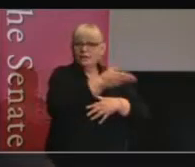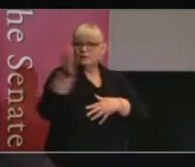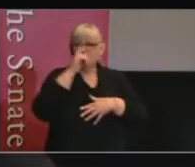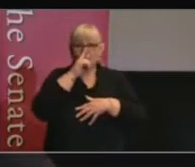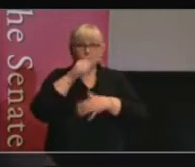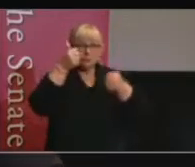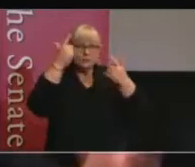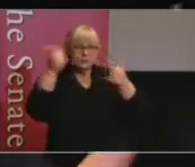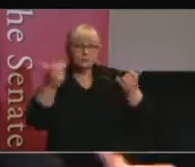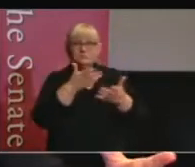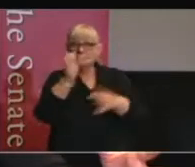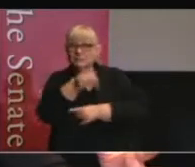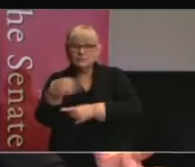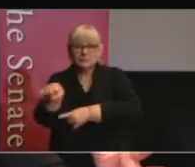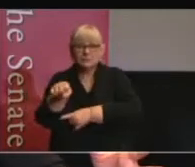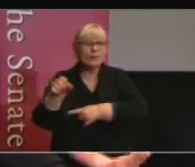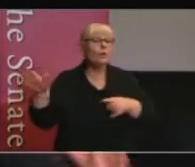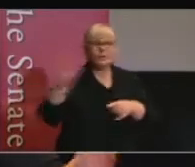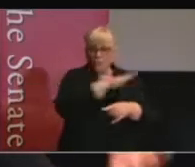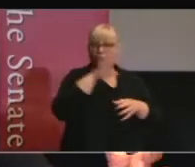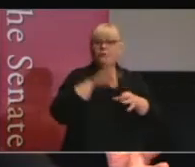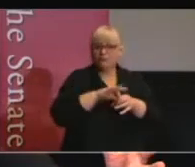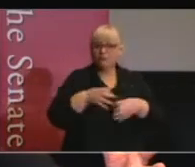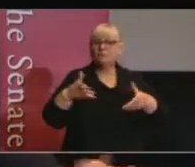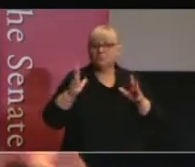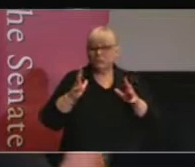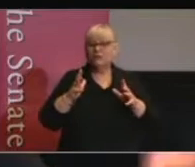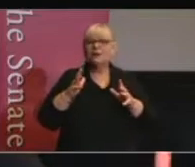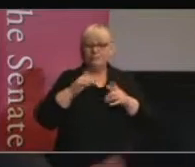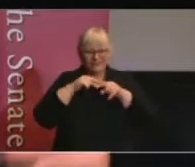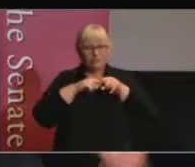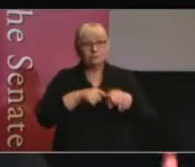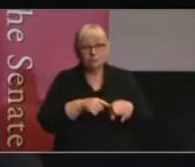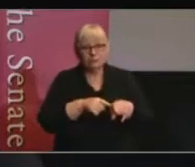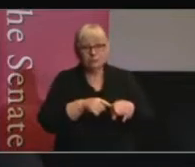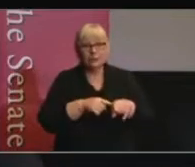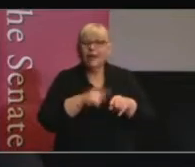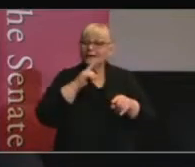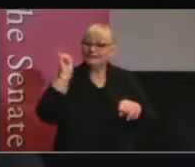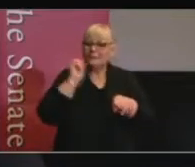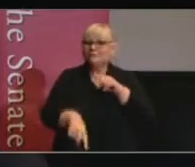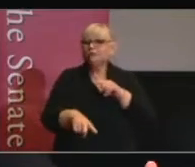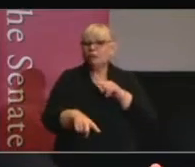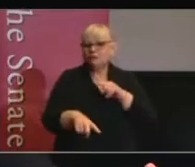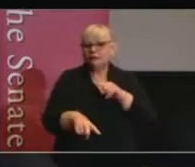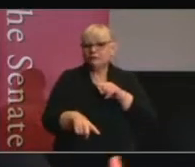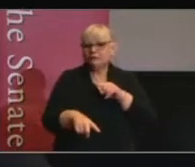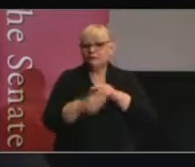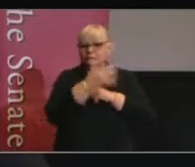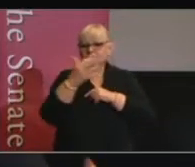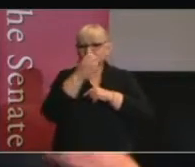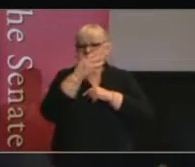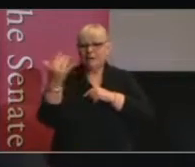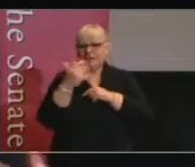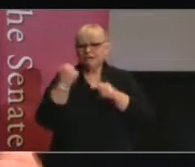Yes or no? Everyone votes. It's binary. It's potentially majoritarian rule. So on the